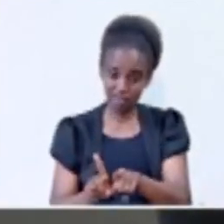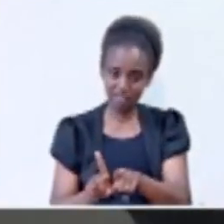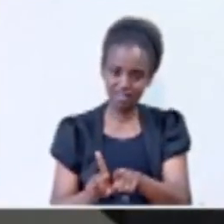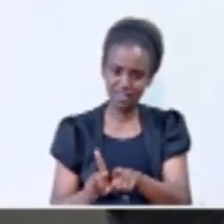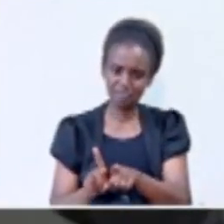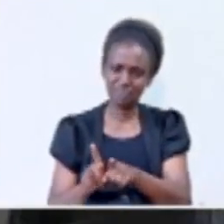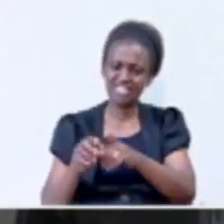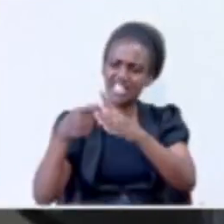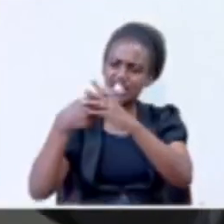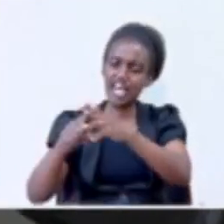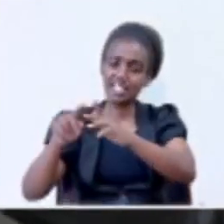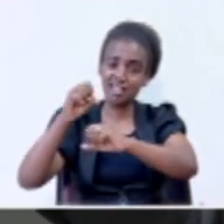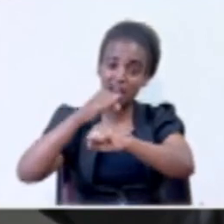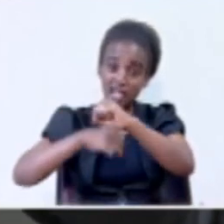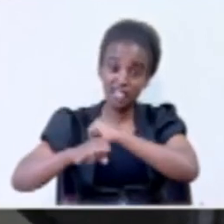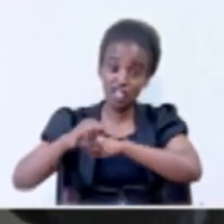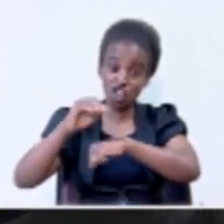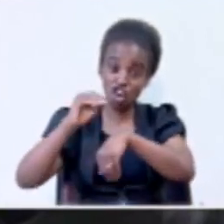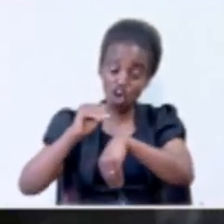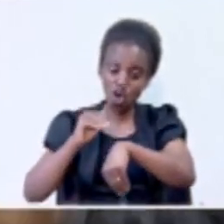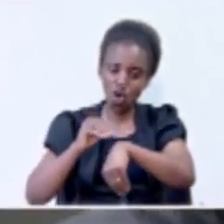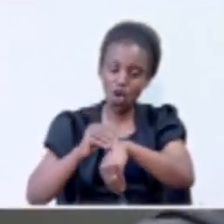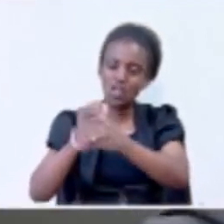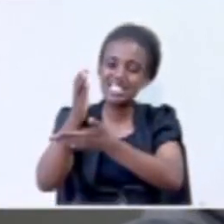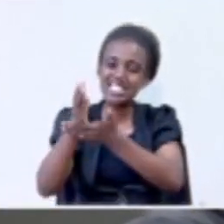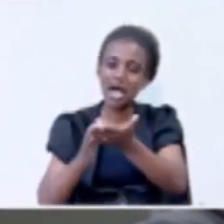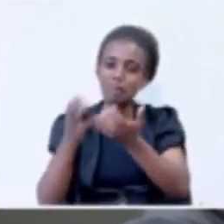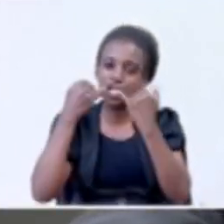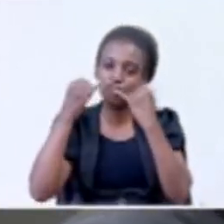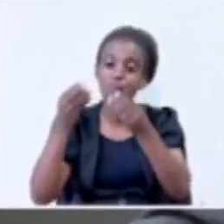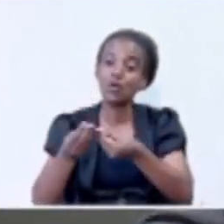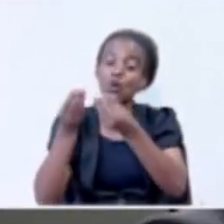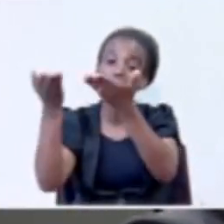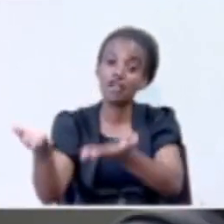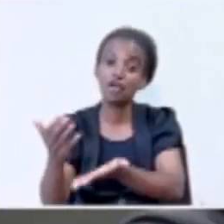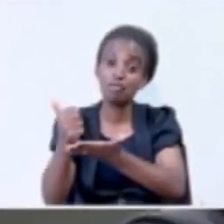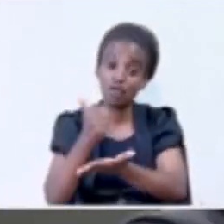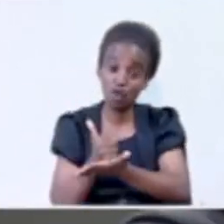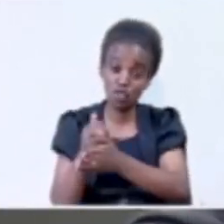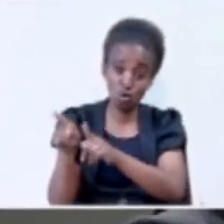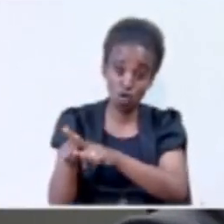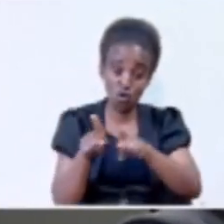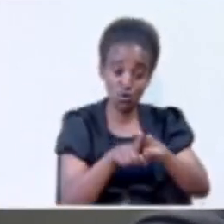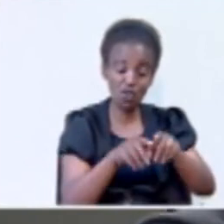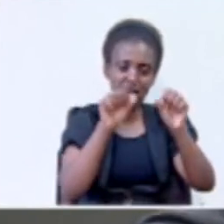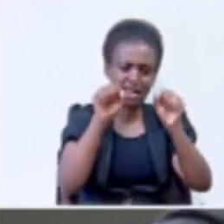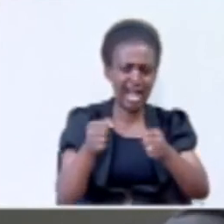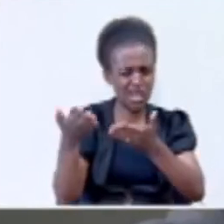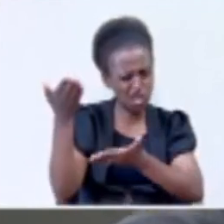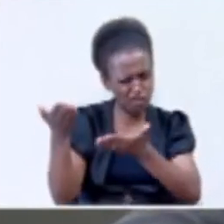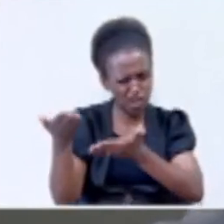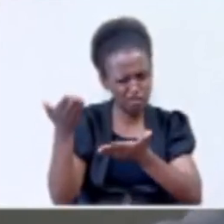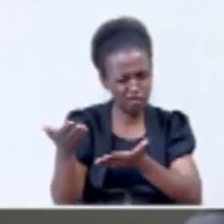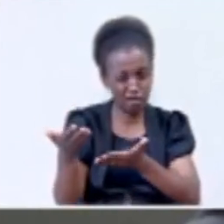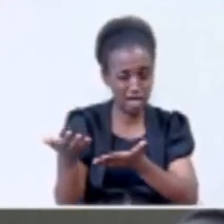they started acting on some of the information we gave them, because they were also able to verify and see what